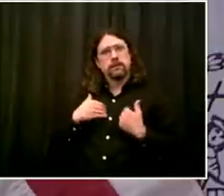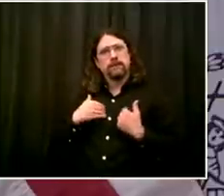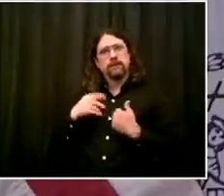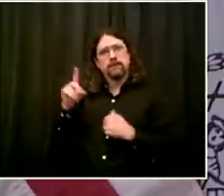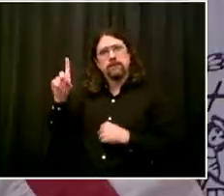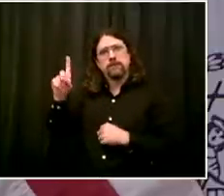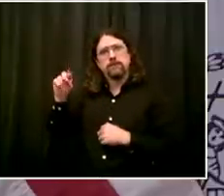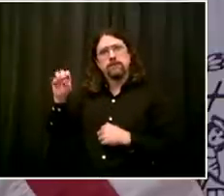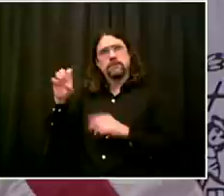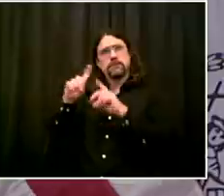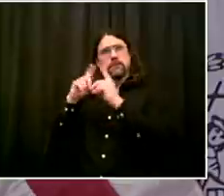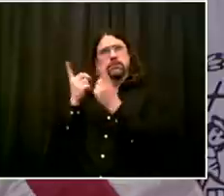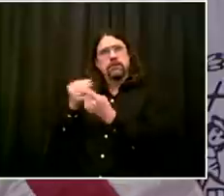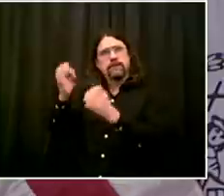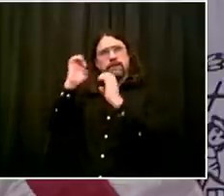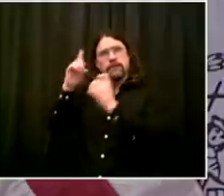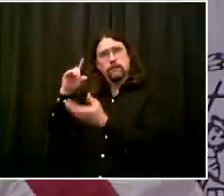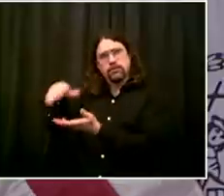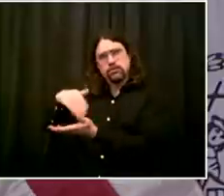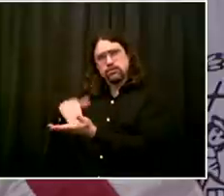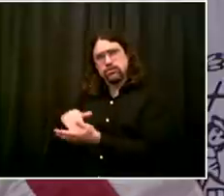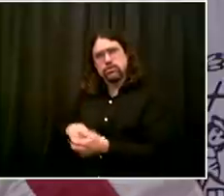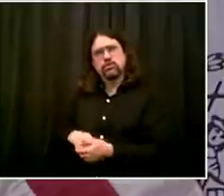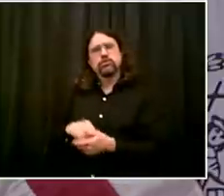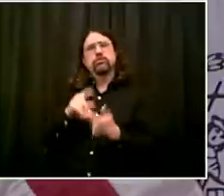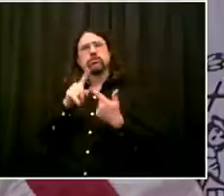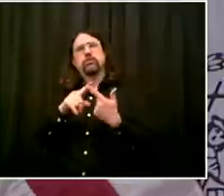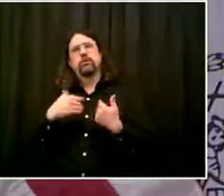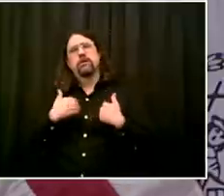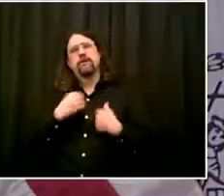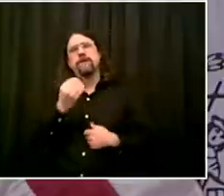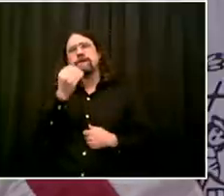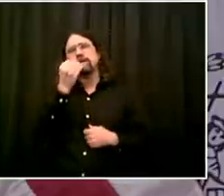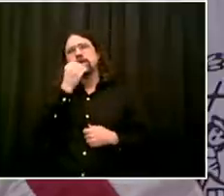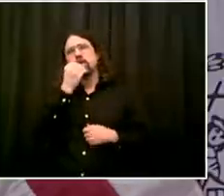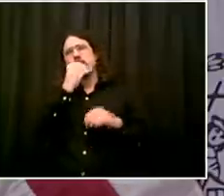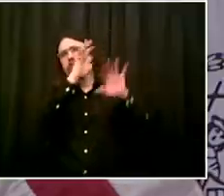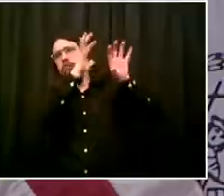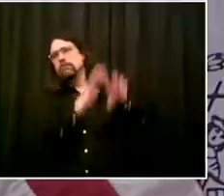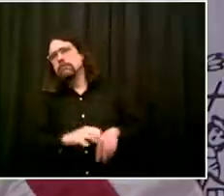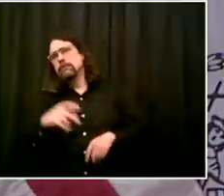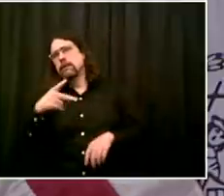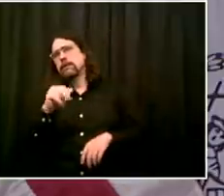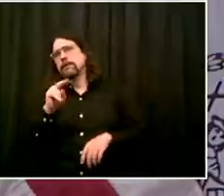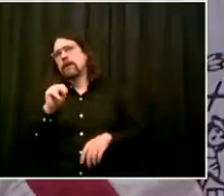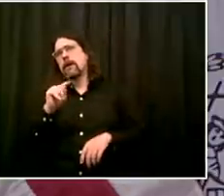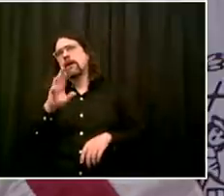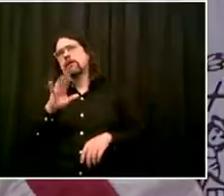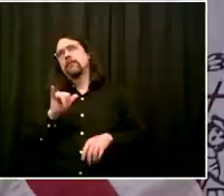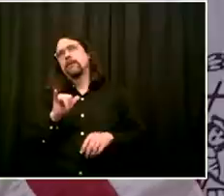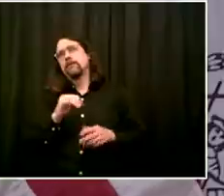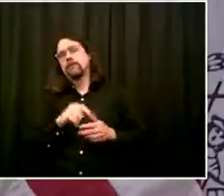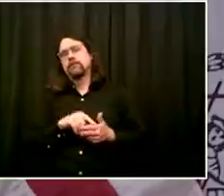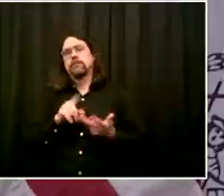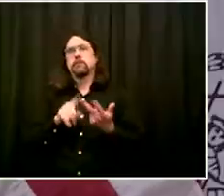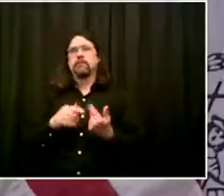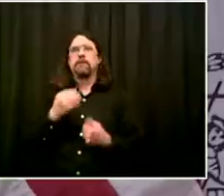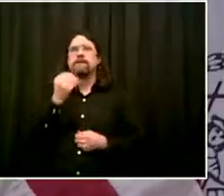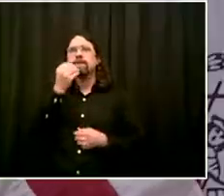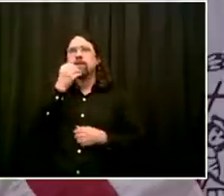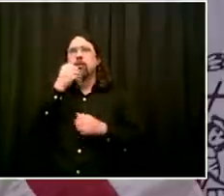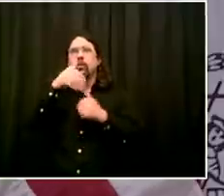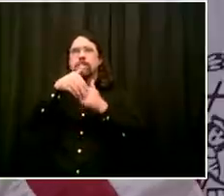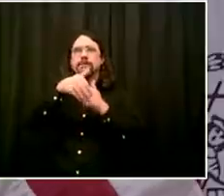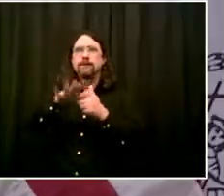structure for this situation. And if there were problems with 311, as you mentioned, there were real problems with 311. And I turned